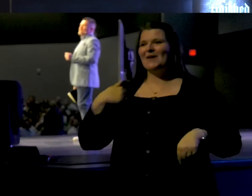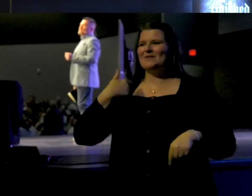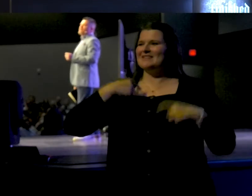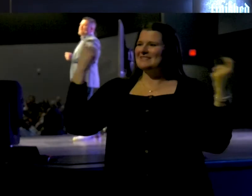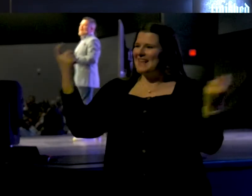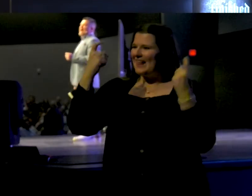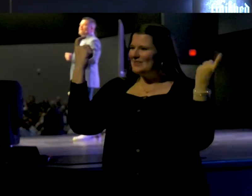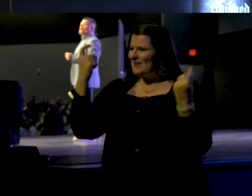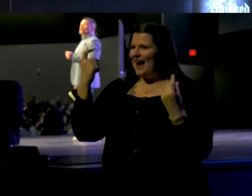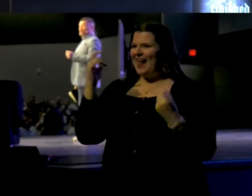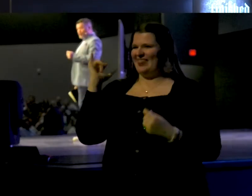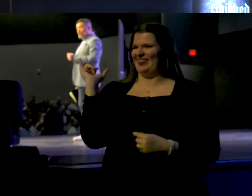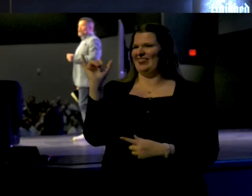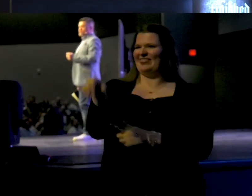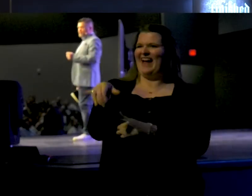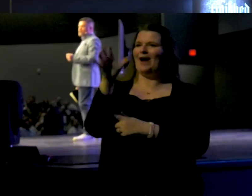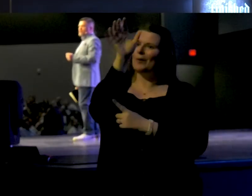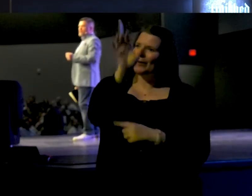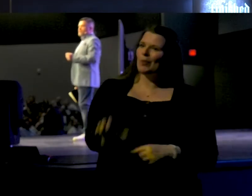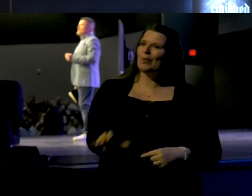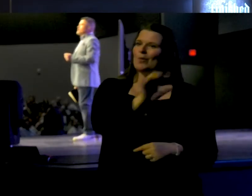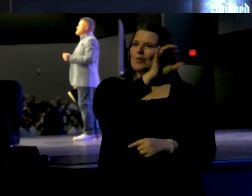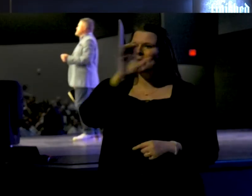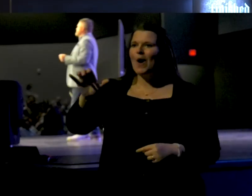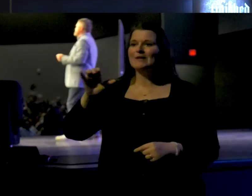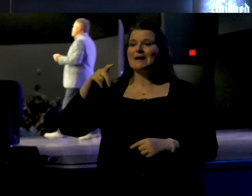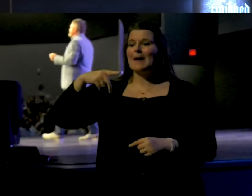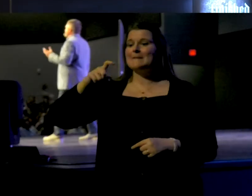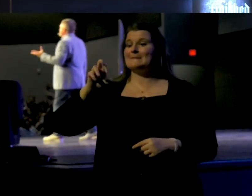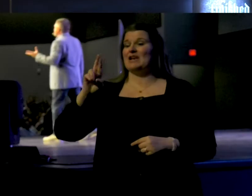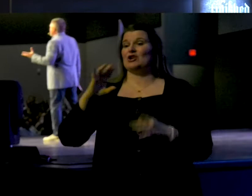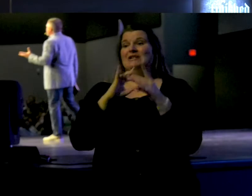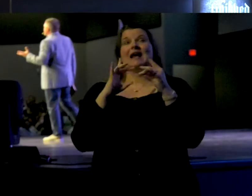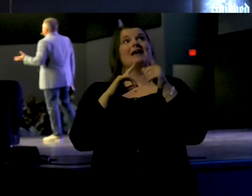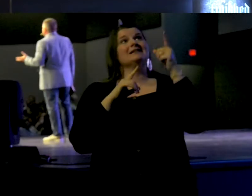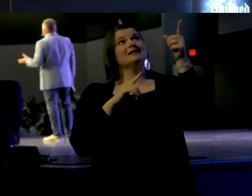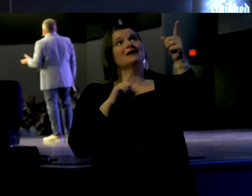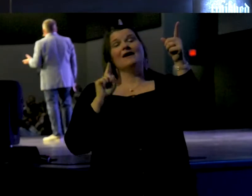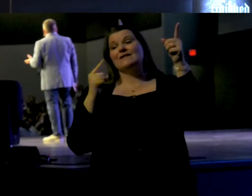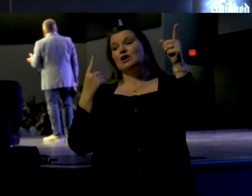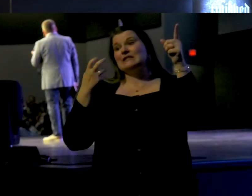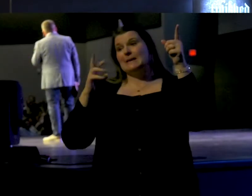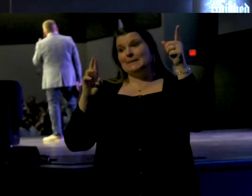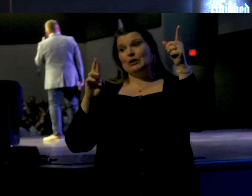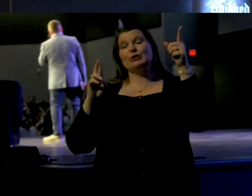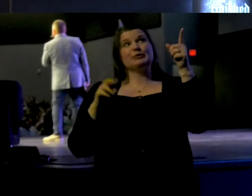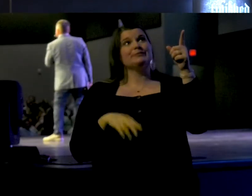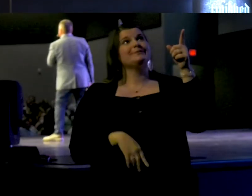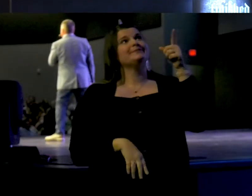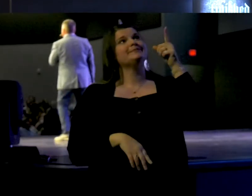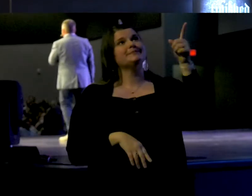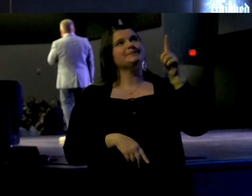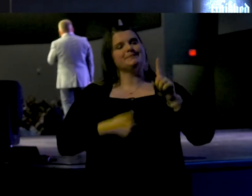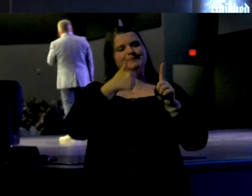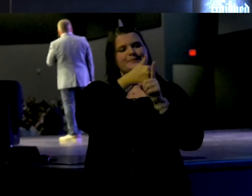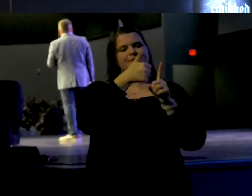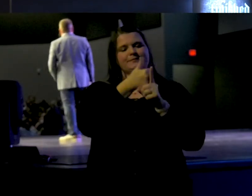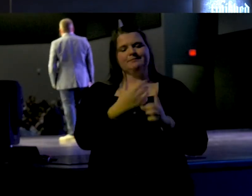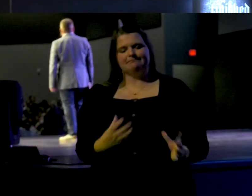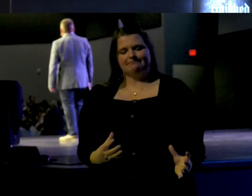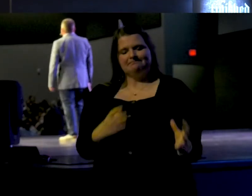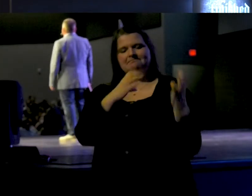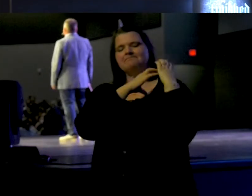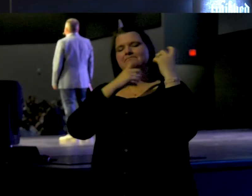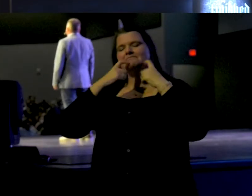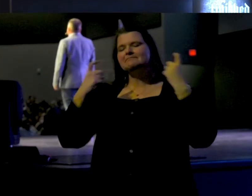celebrated that, the cross. Peter says it this way in the book of 1 Peter. He himself bore